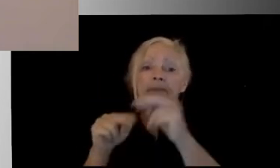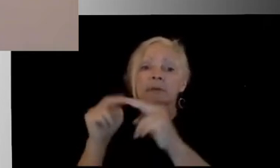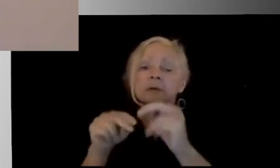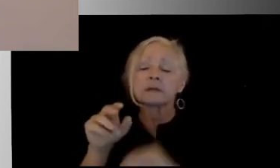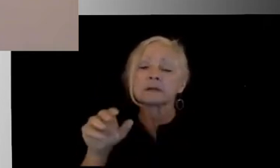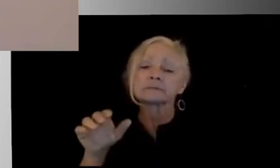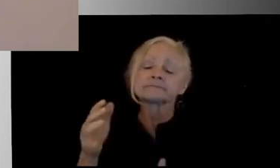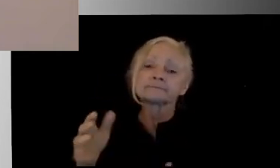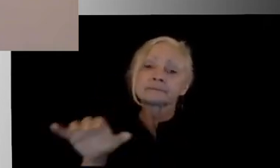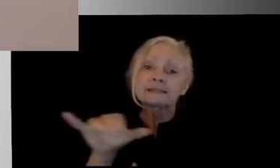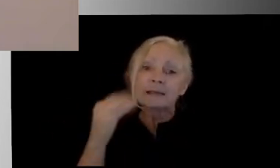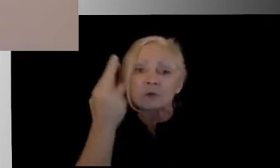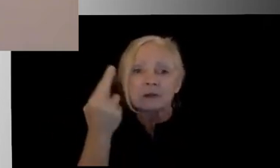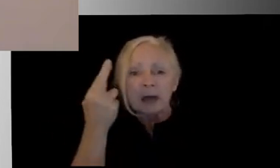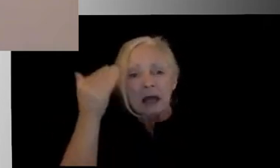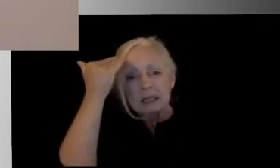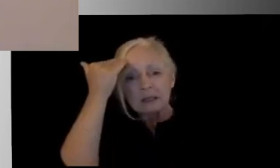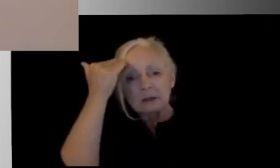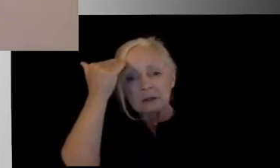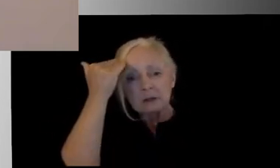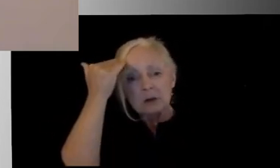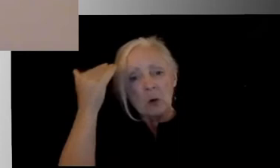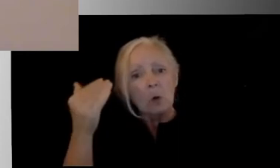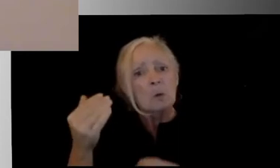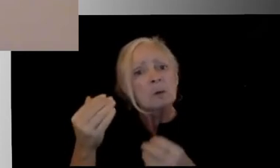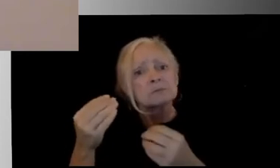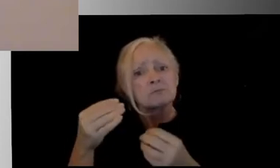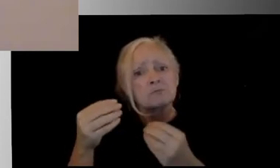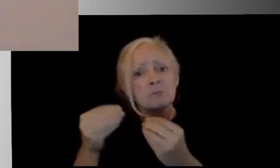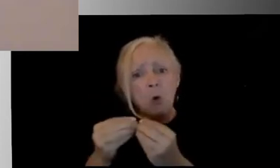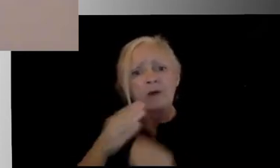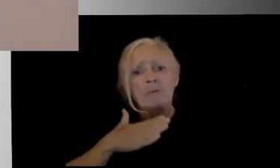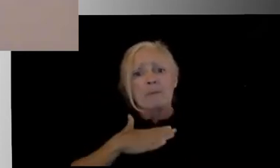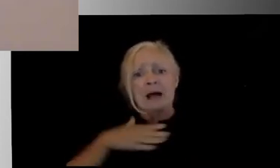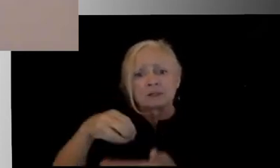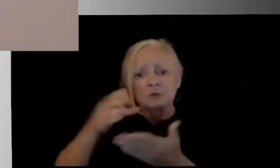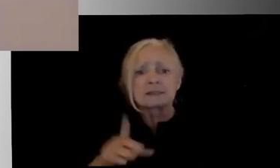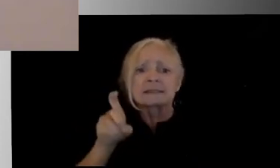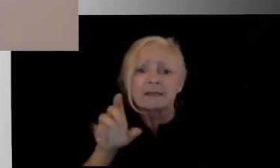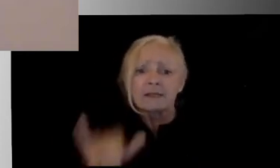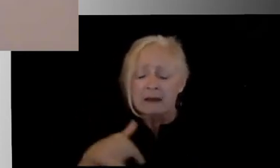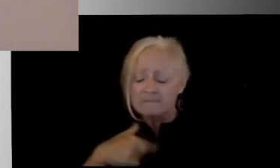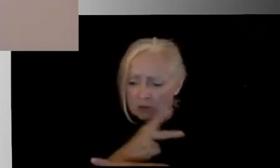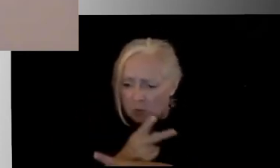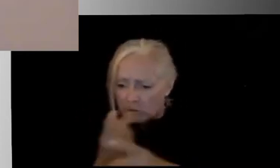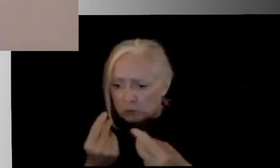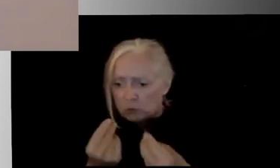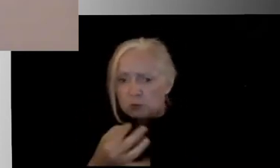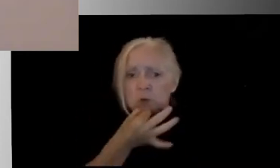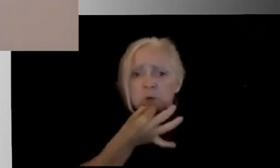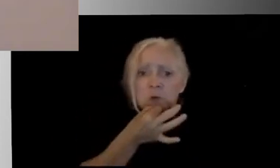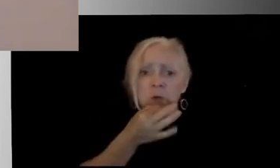but I know that more of my students need it. So, just figuring out what it is that we need to do. Like, I'm going in soon to actually